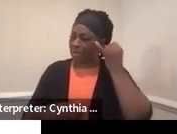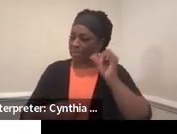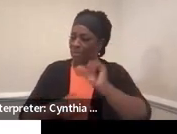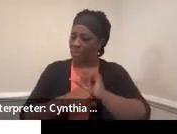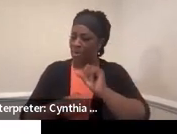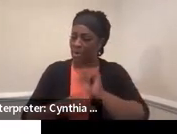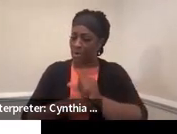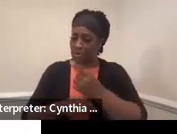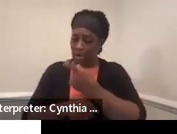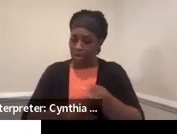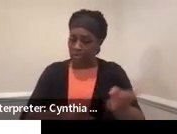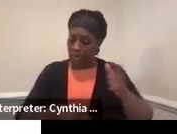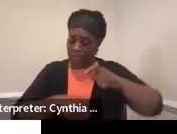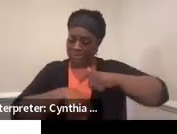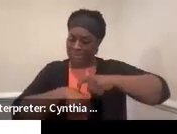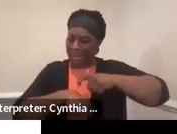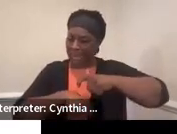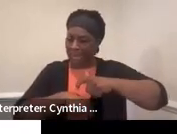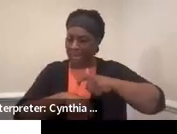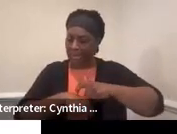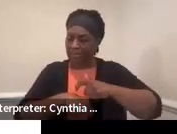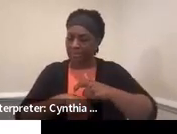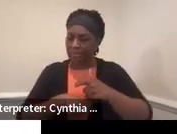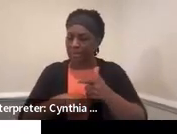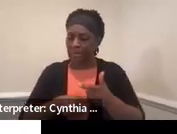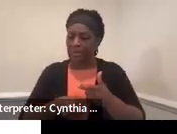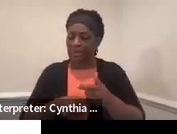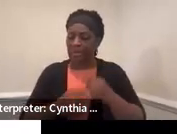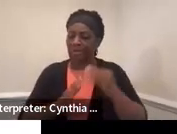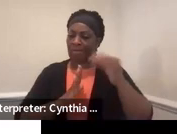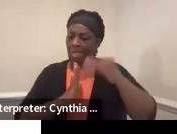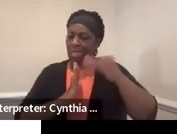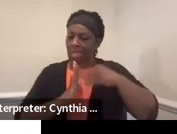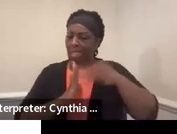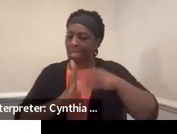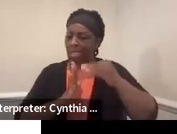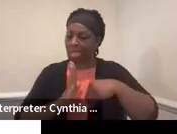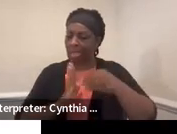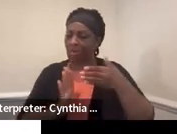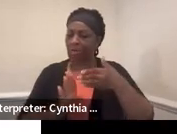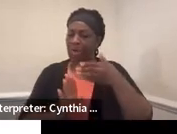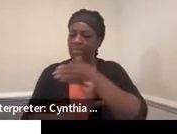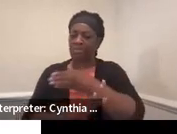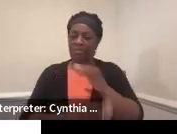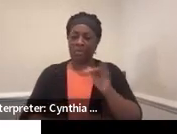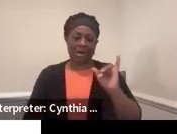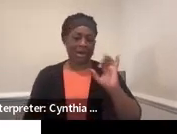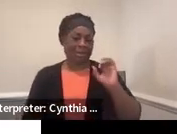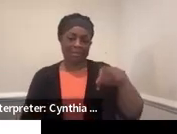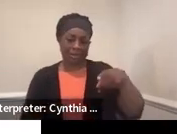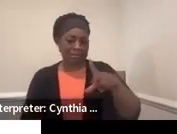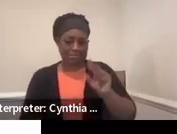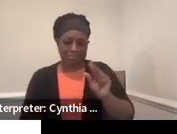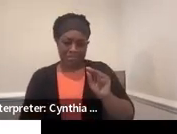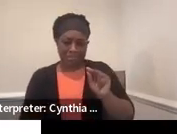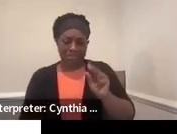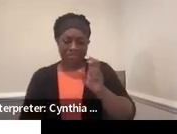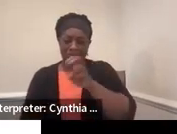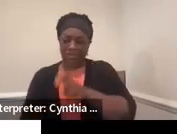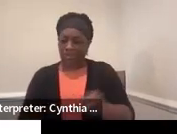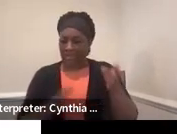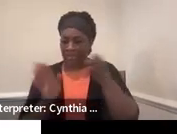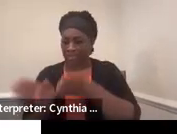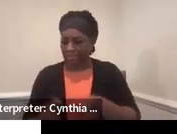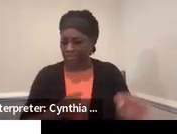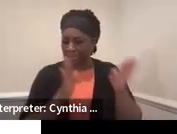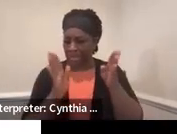you to spend time just filling in the blanks right before the IEP for the transition plan. We want